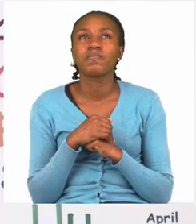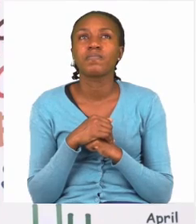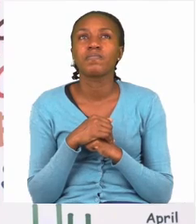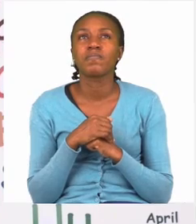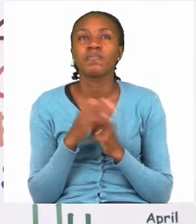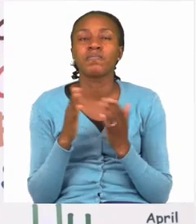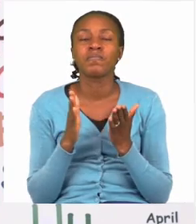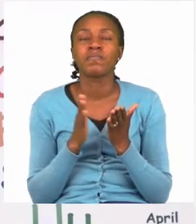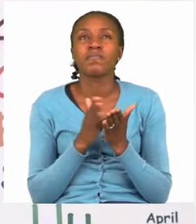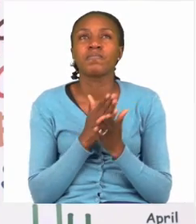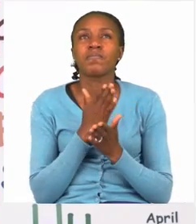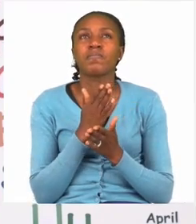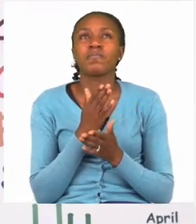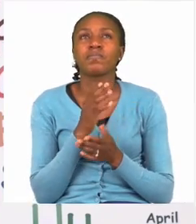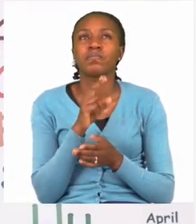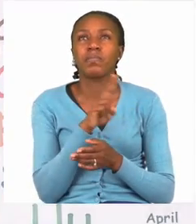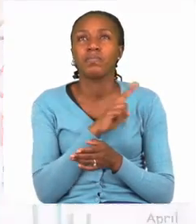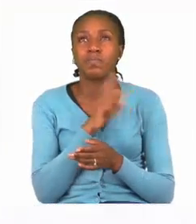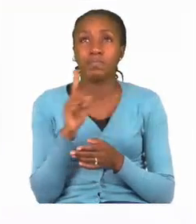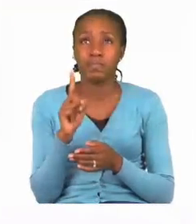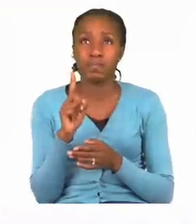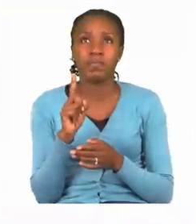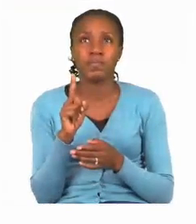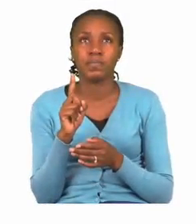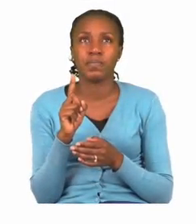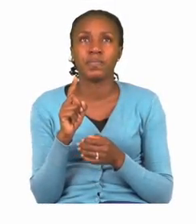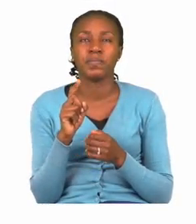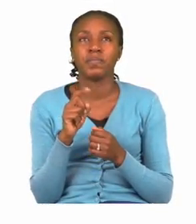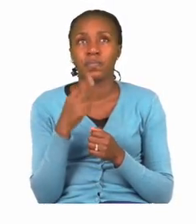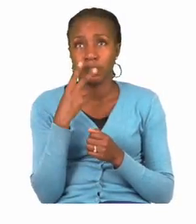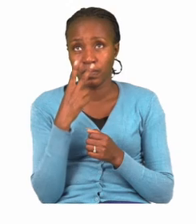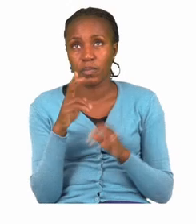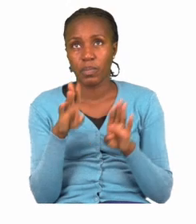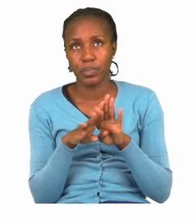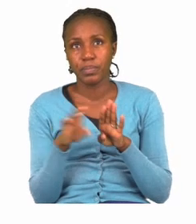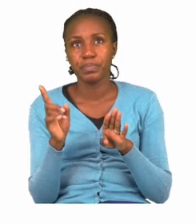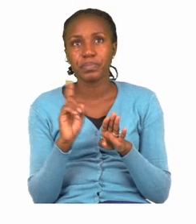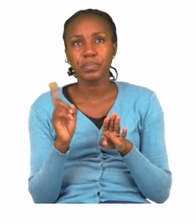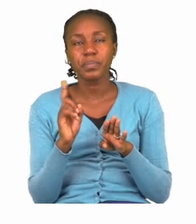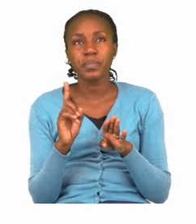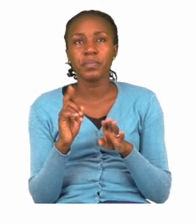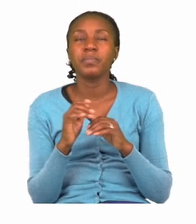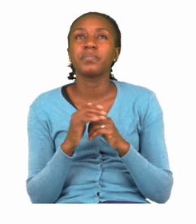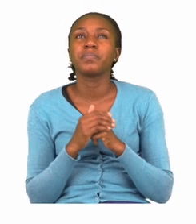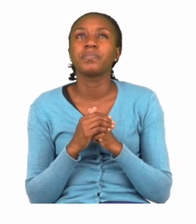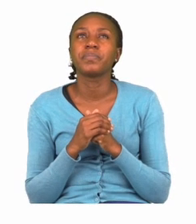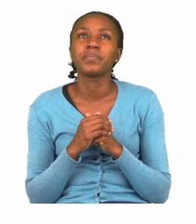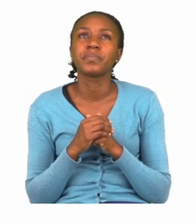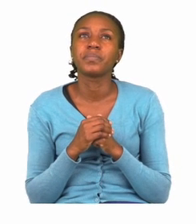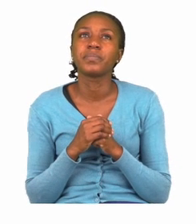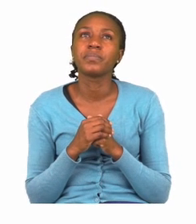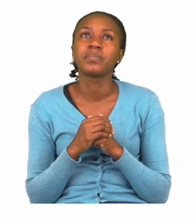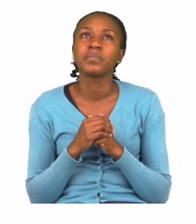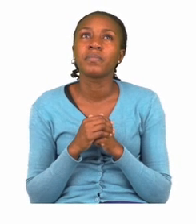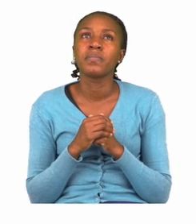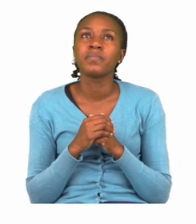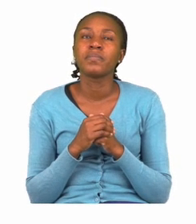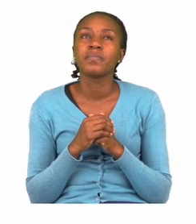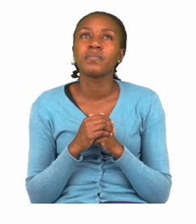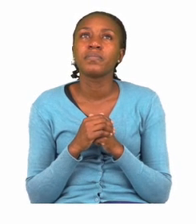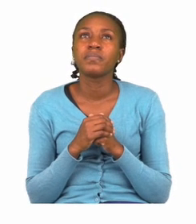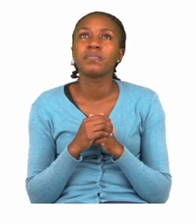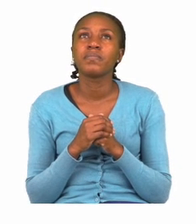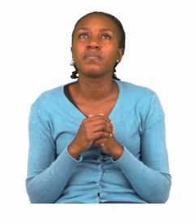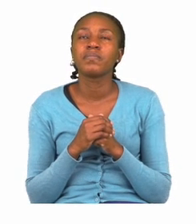turn our booklets to page 21 and see what we have to do here. Here we will